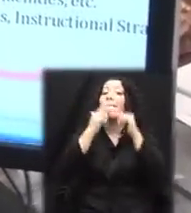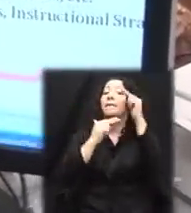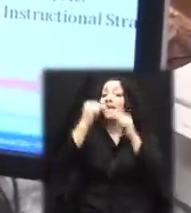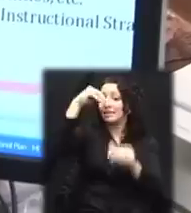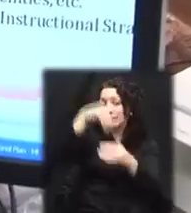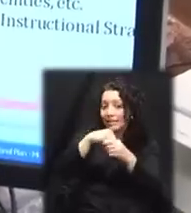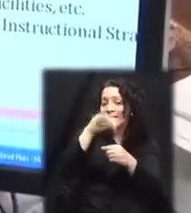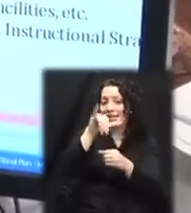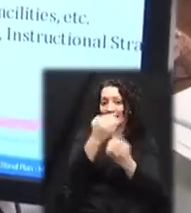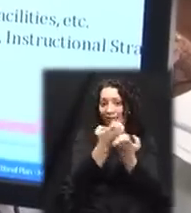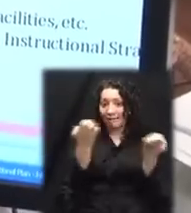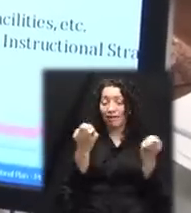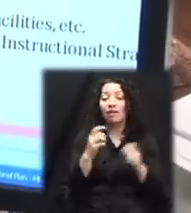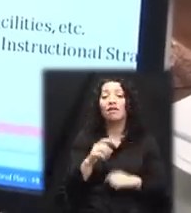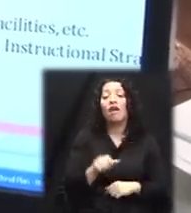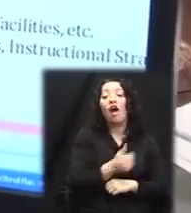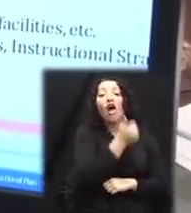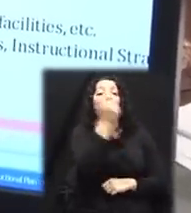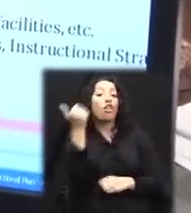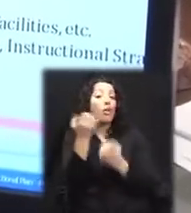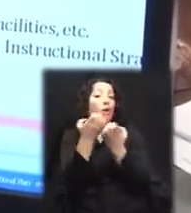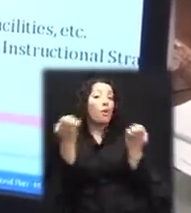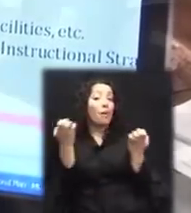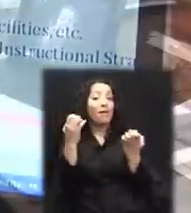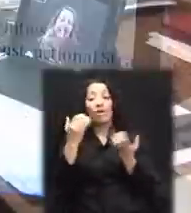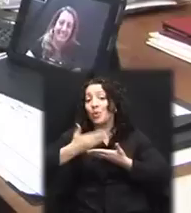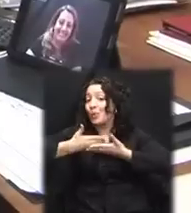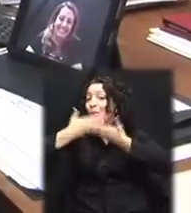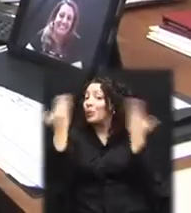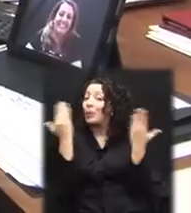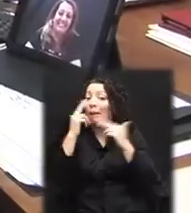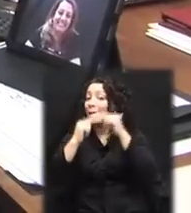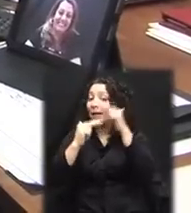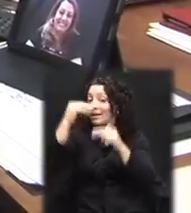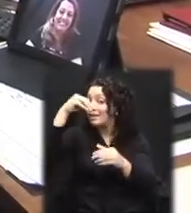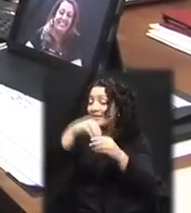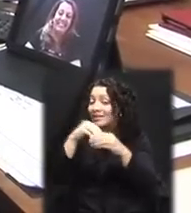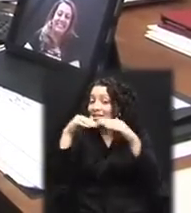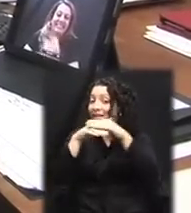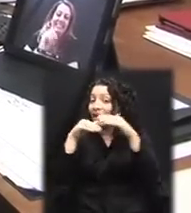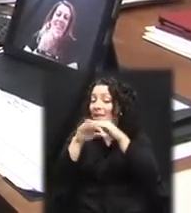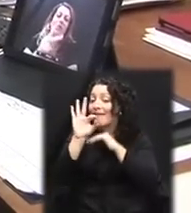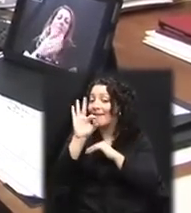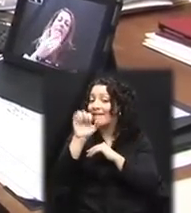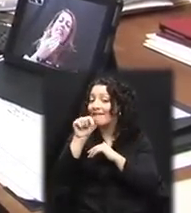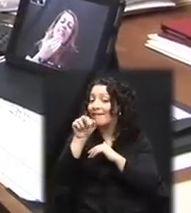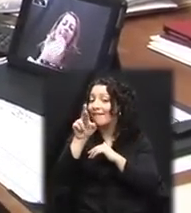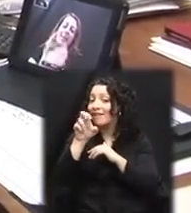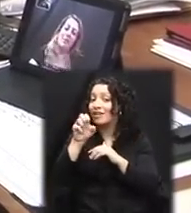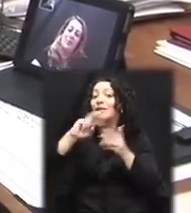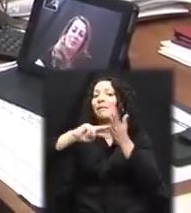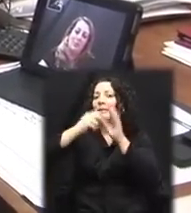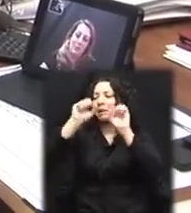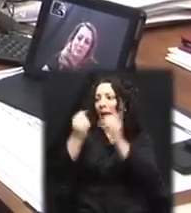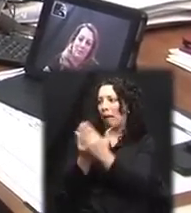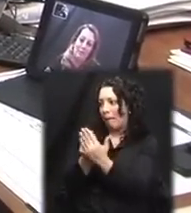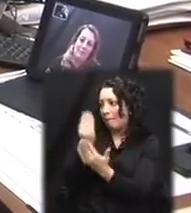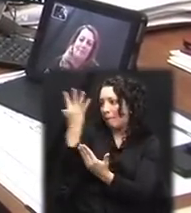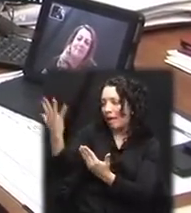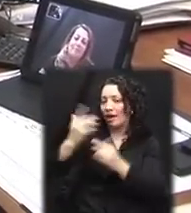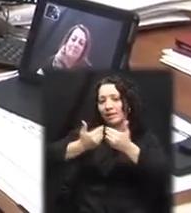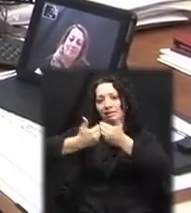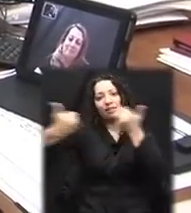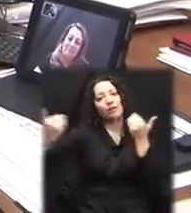Computers and other devices that do not have these accessibility features built in can be modified with adaptive software that will be